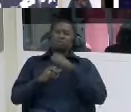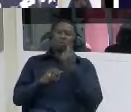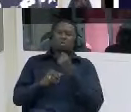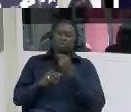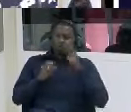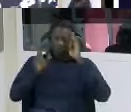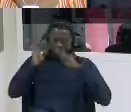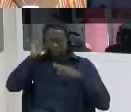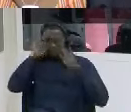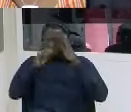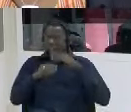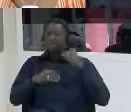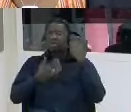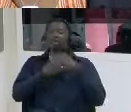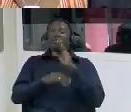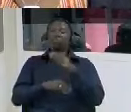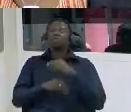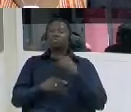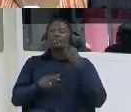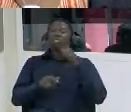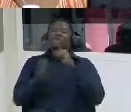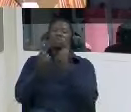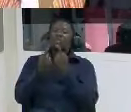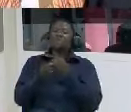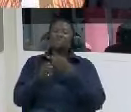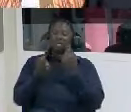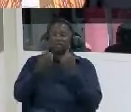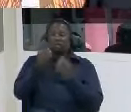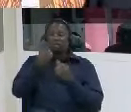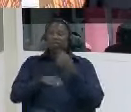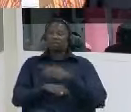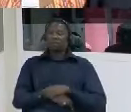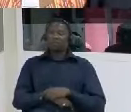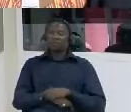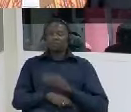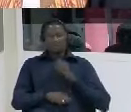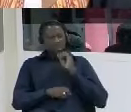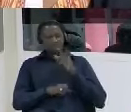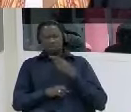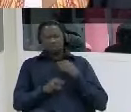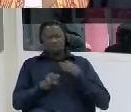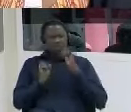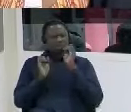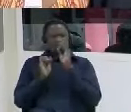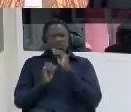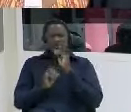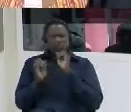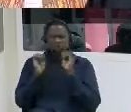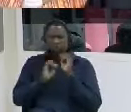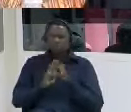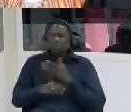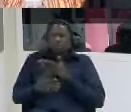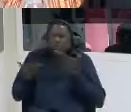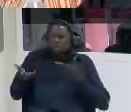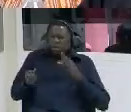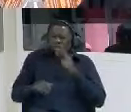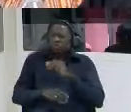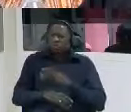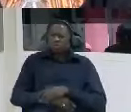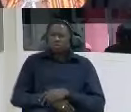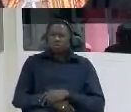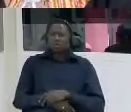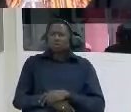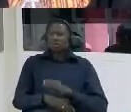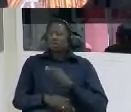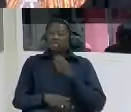never done such things again i said to them but then i have not done nothing why should i apologize they say no let's go you do it